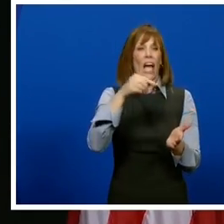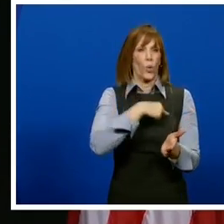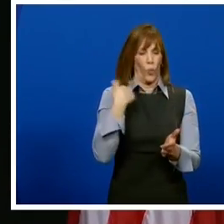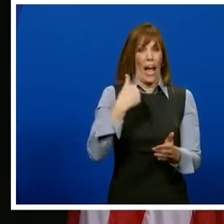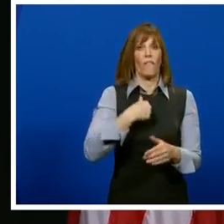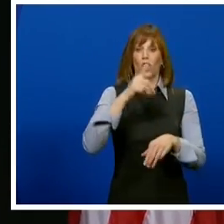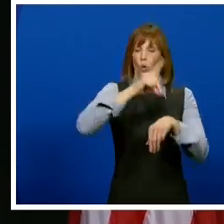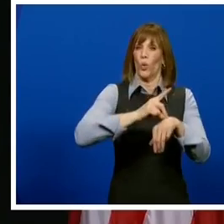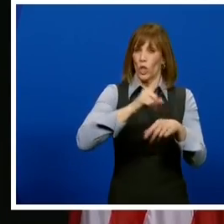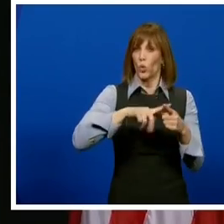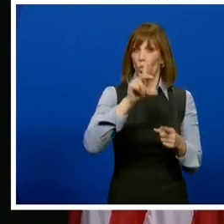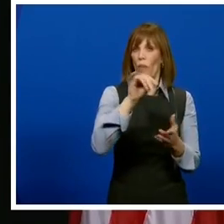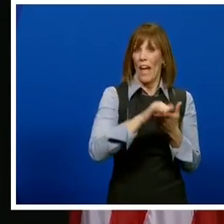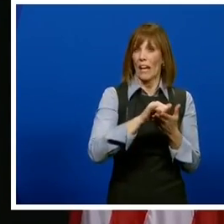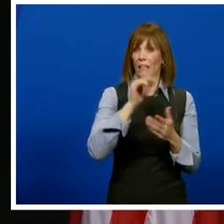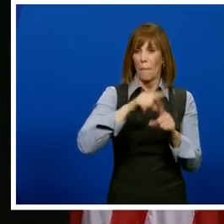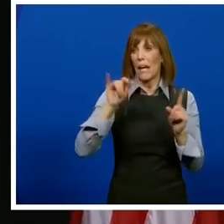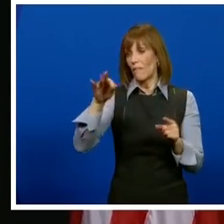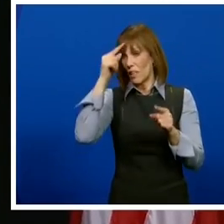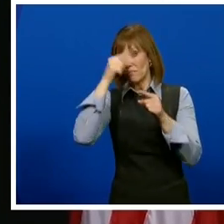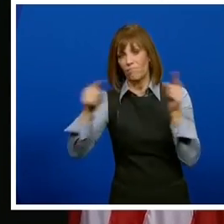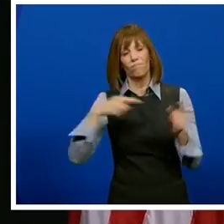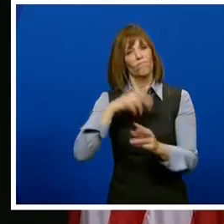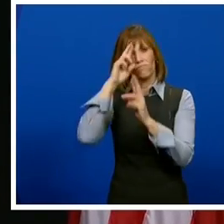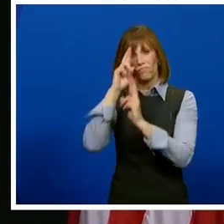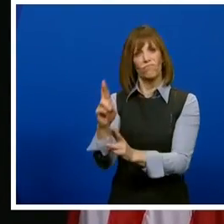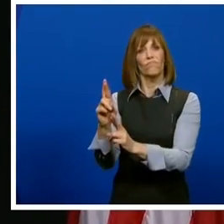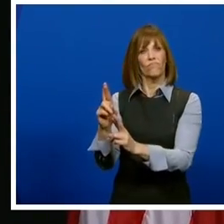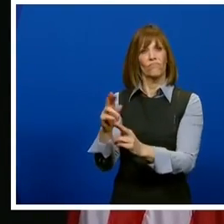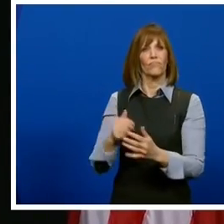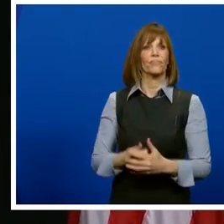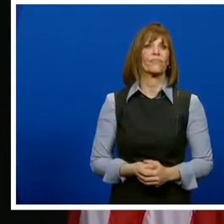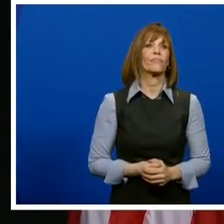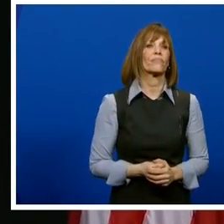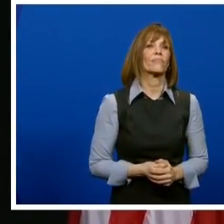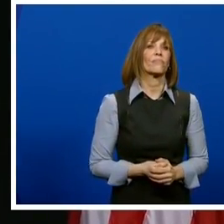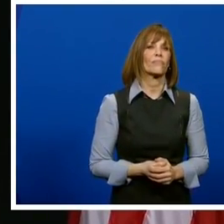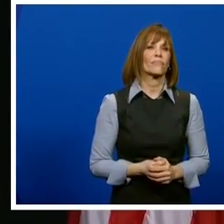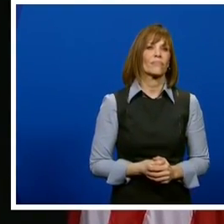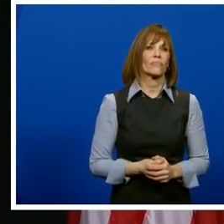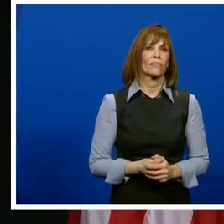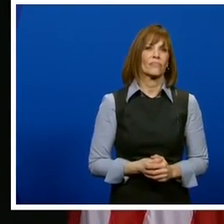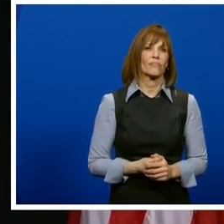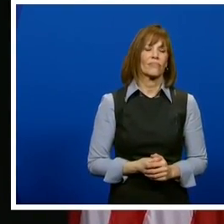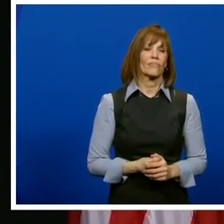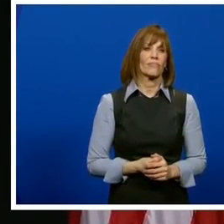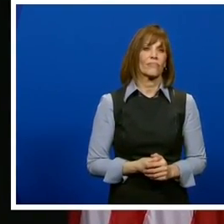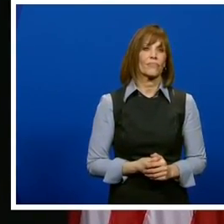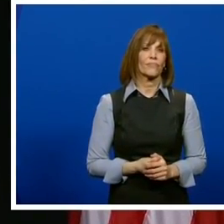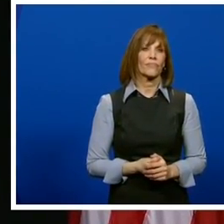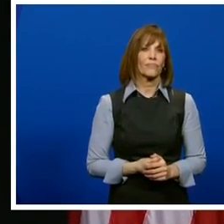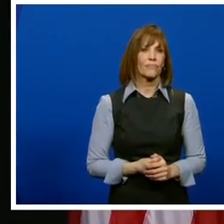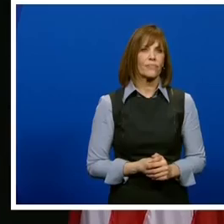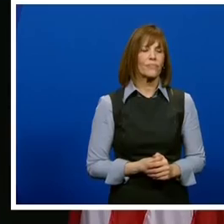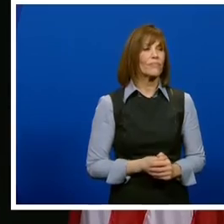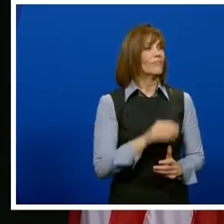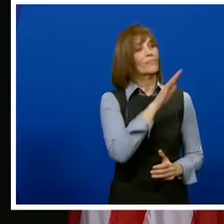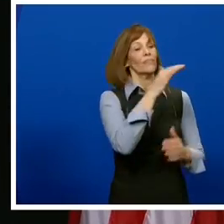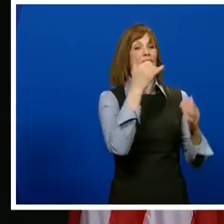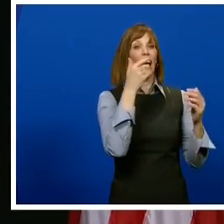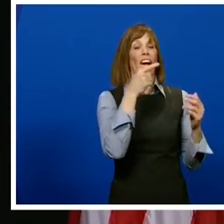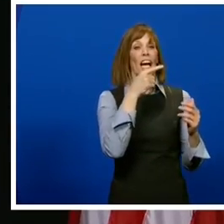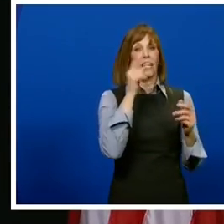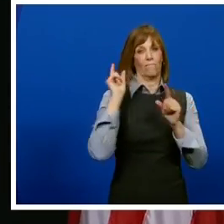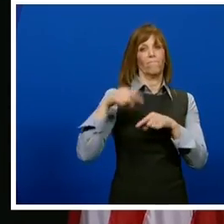vaccinated. But that's an individual choice. Governor, there's been skeptics of both the Moderna vaccine, Pfizer vaccine, and, of course, now the Johnson &